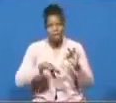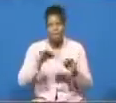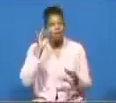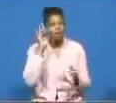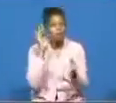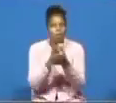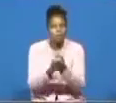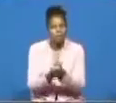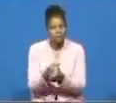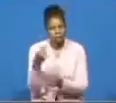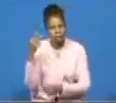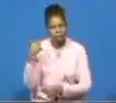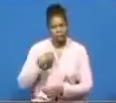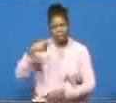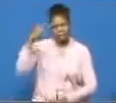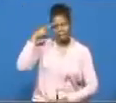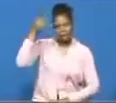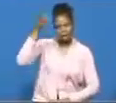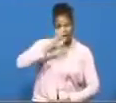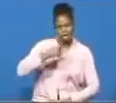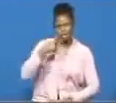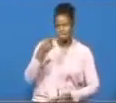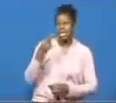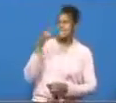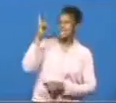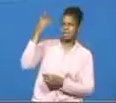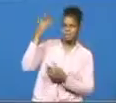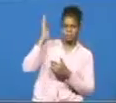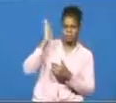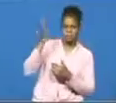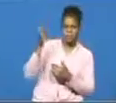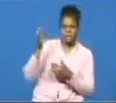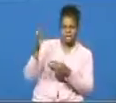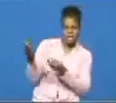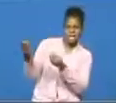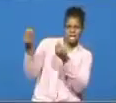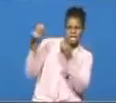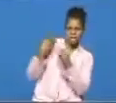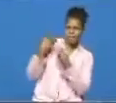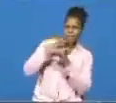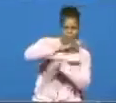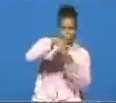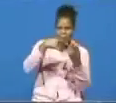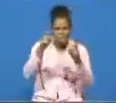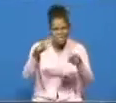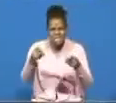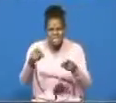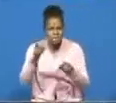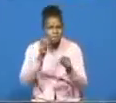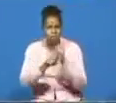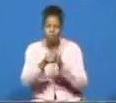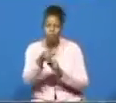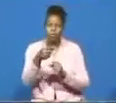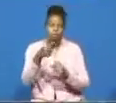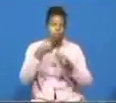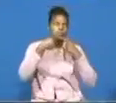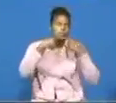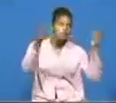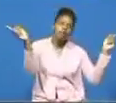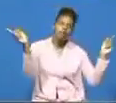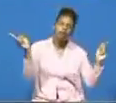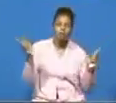husband i thought god said he was gonna provide all that i need and so she declared